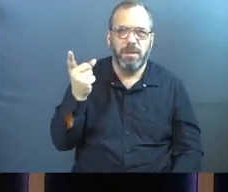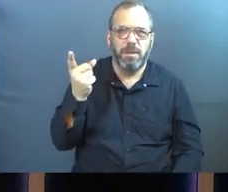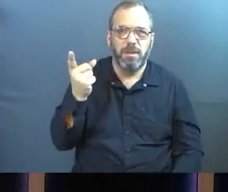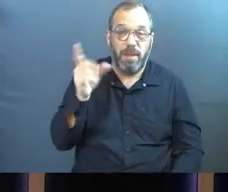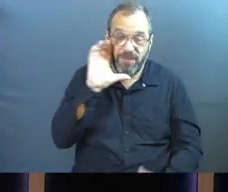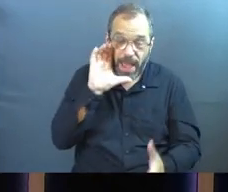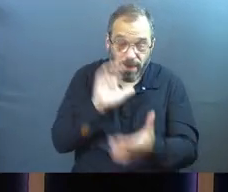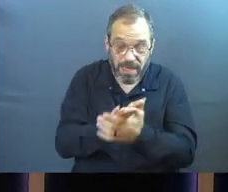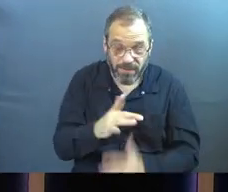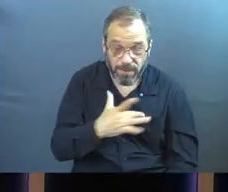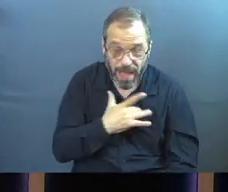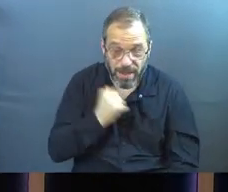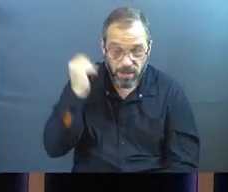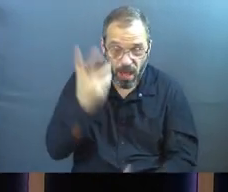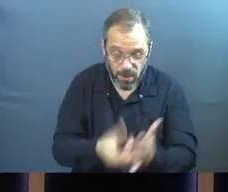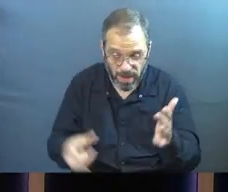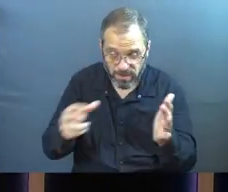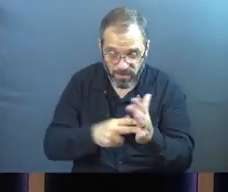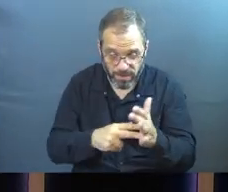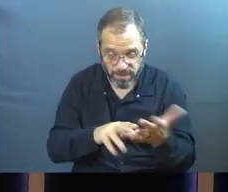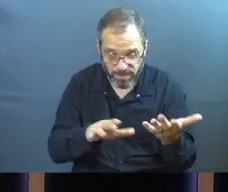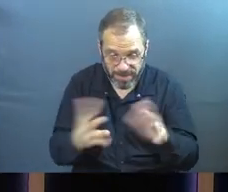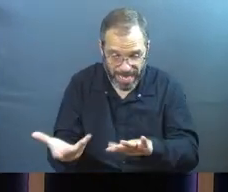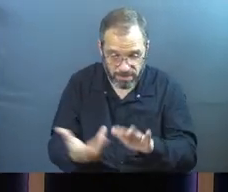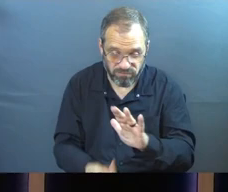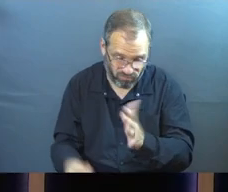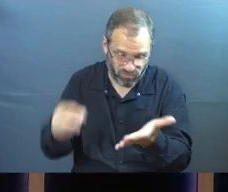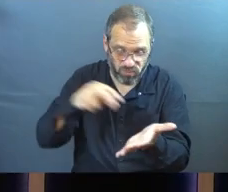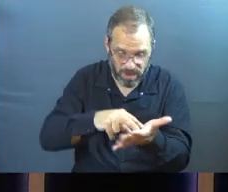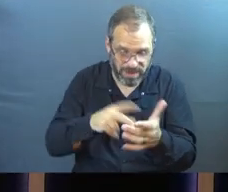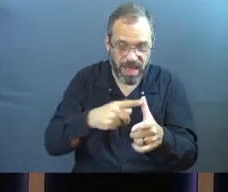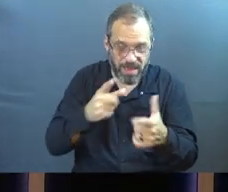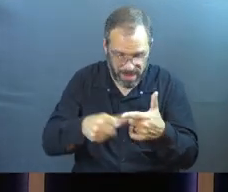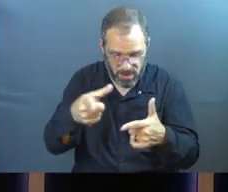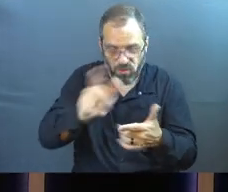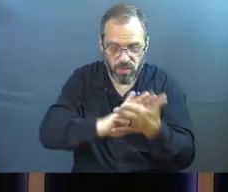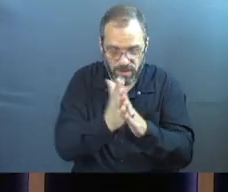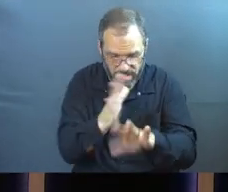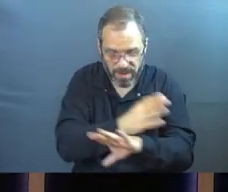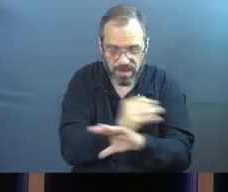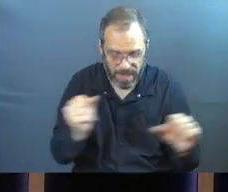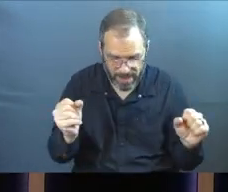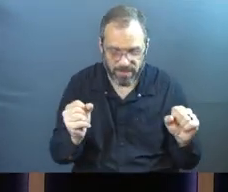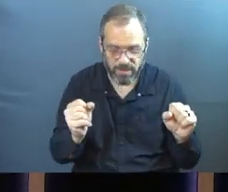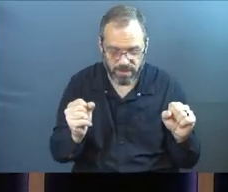If I believe in my heart, God raised him from the dead, then you'll be saved.